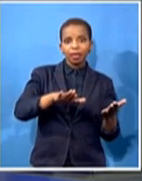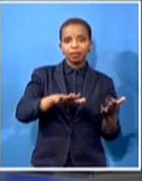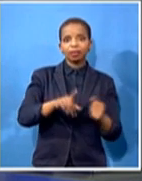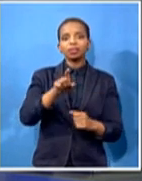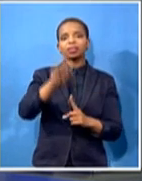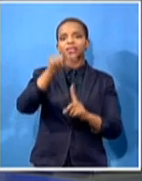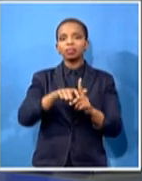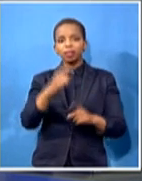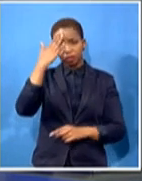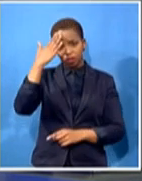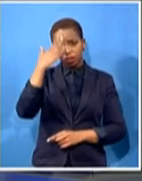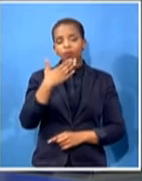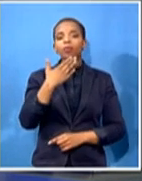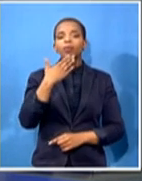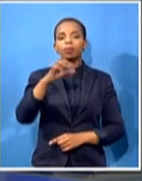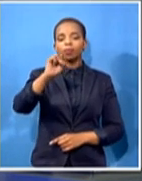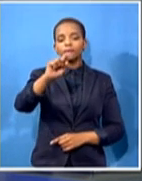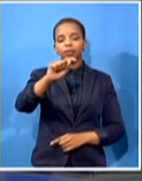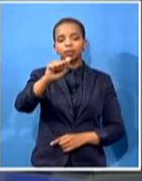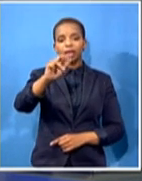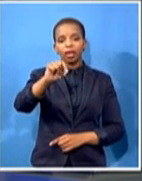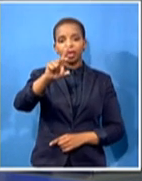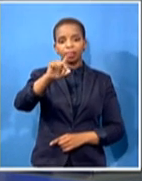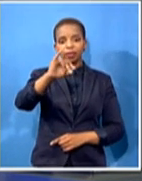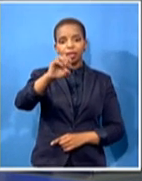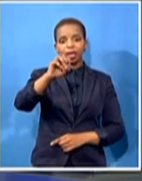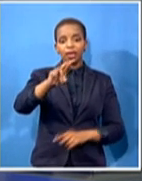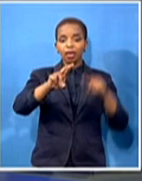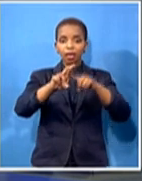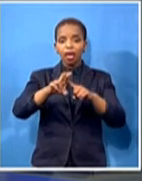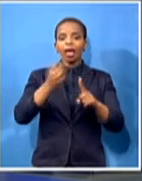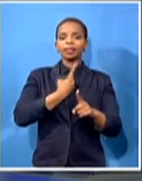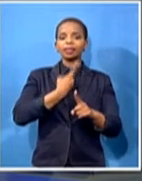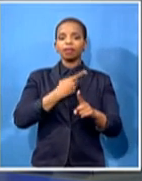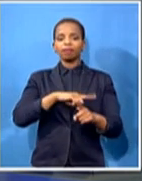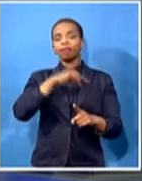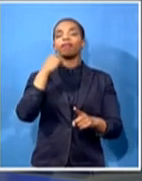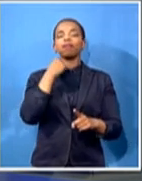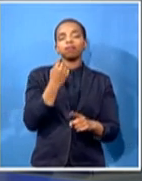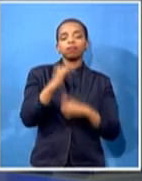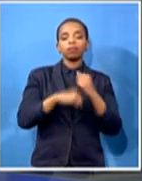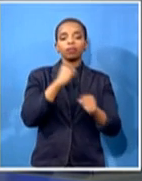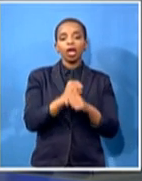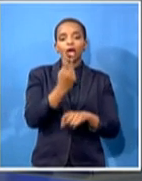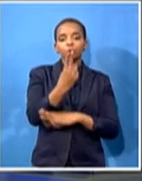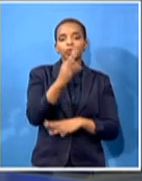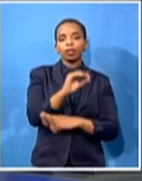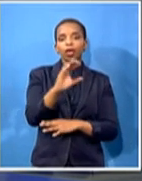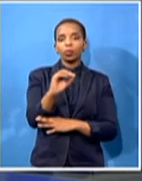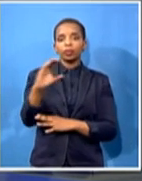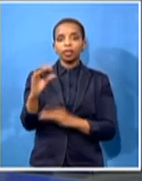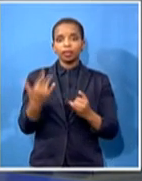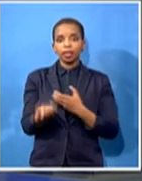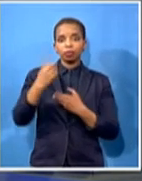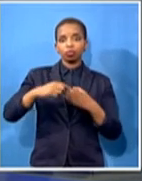himself in 2000. Now, for a continuation of this conversation, we're joined on the line by the Swedish